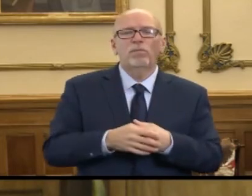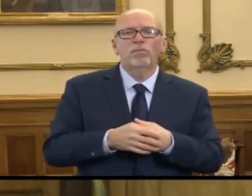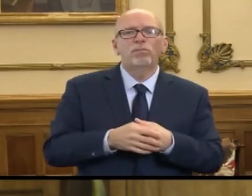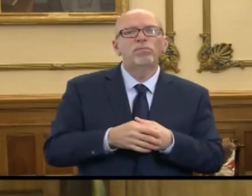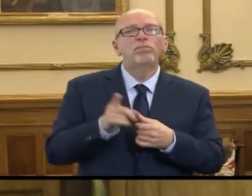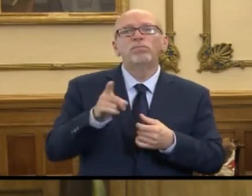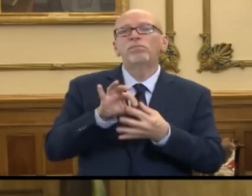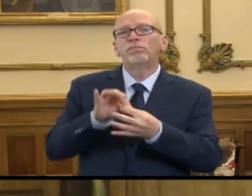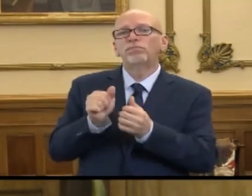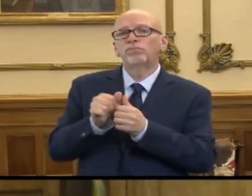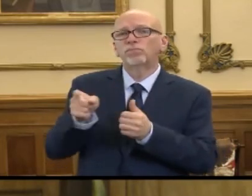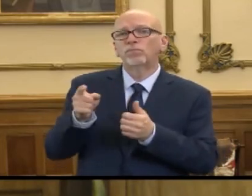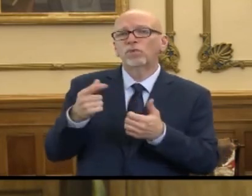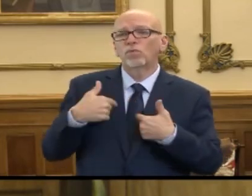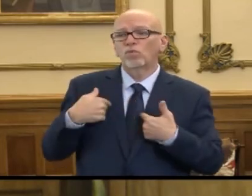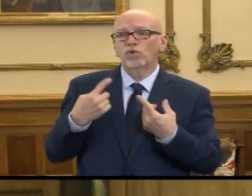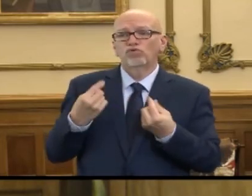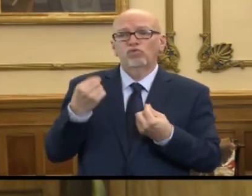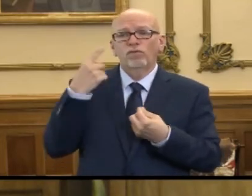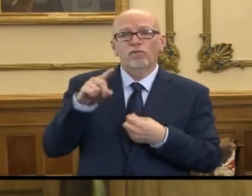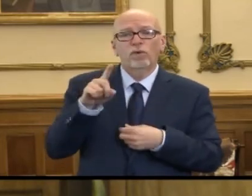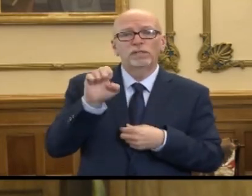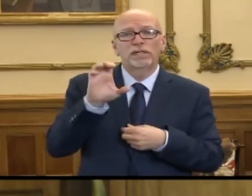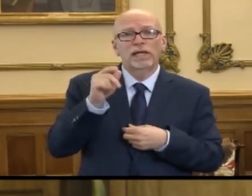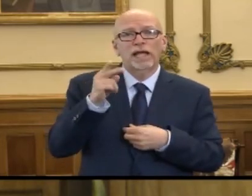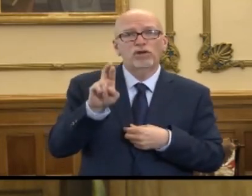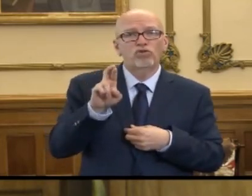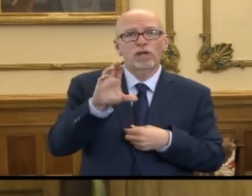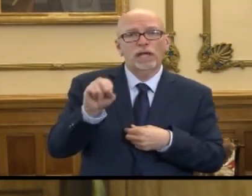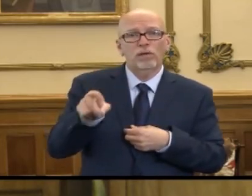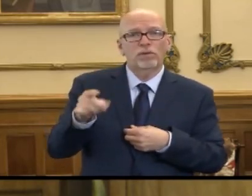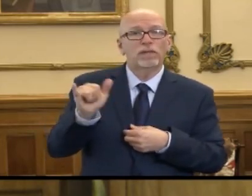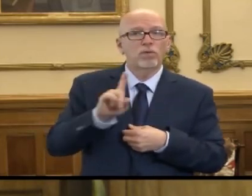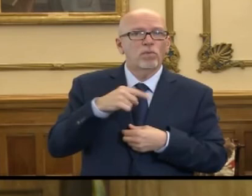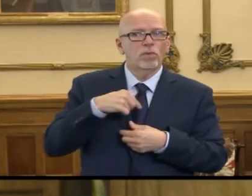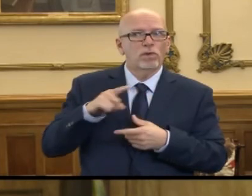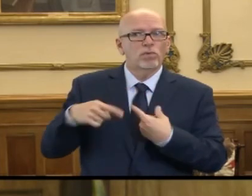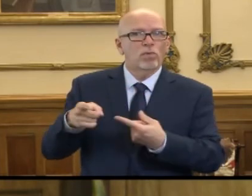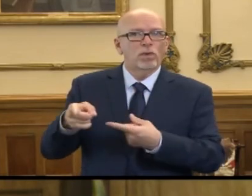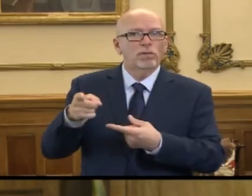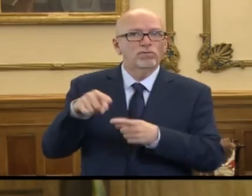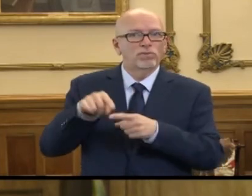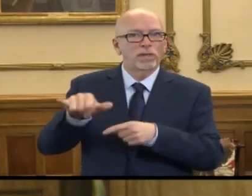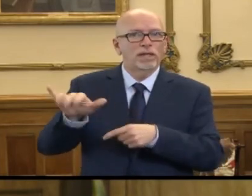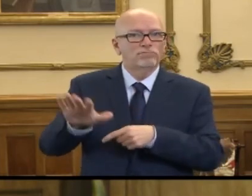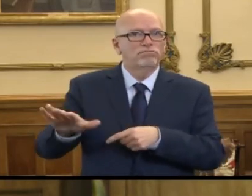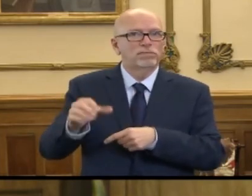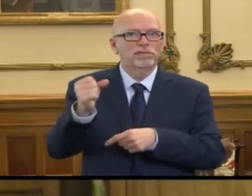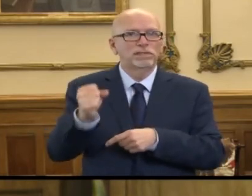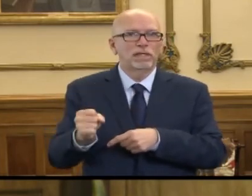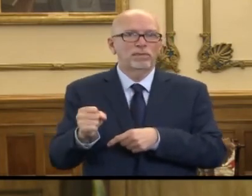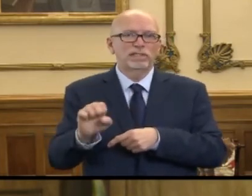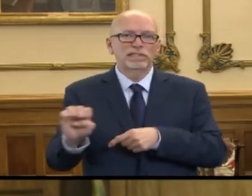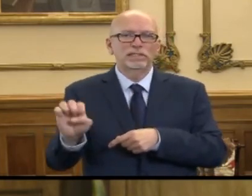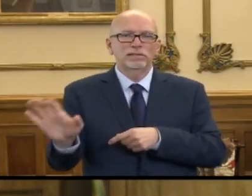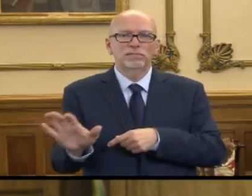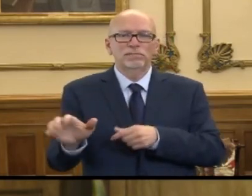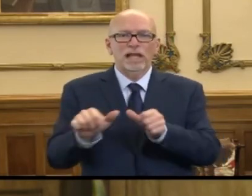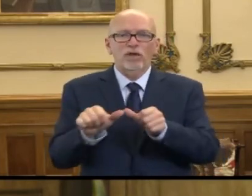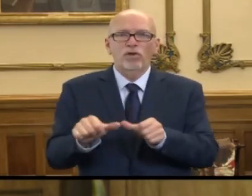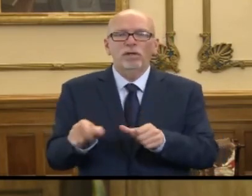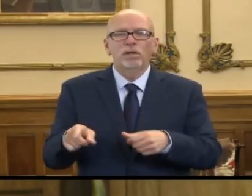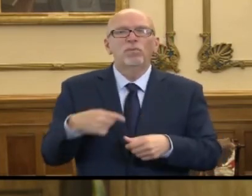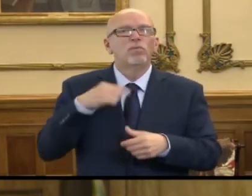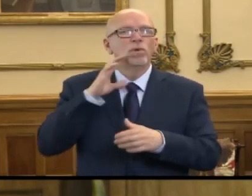With regards to what are we doing for Decatur County, that's where we're headed down kind of into that southeastern area